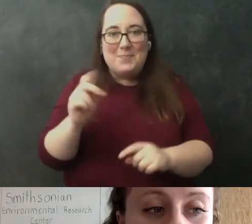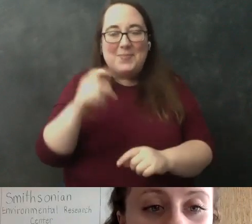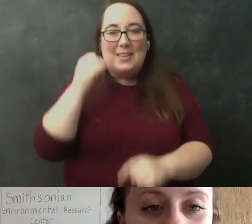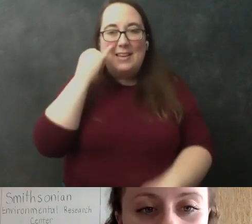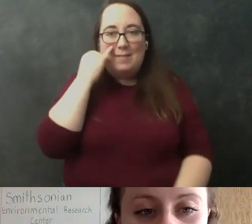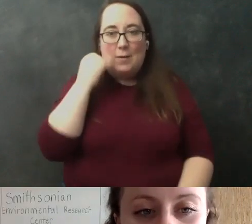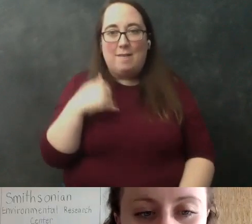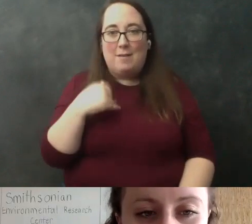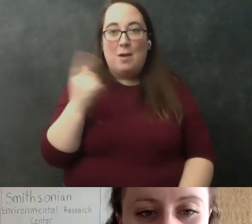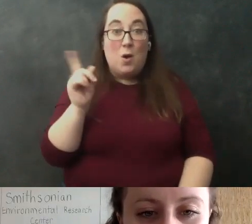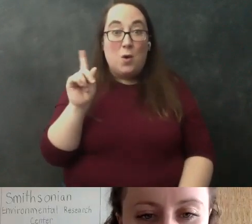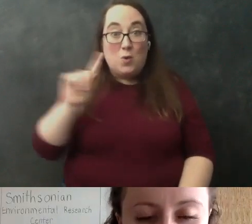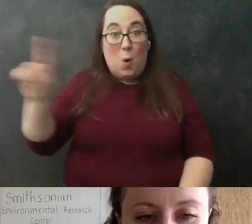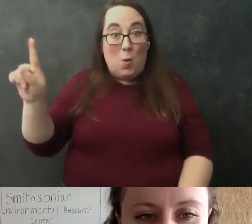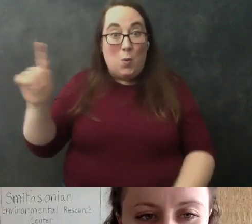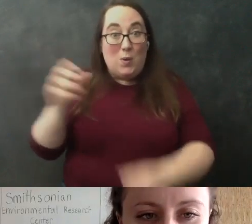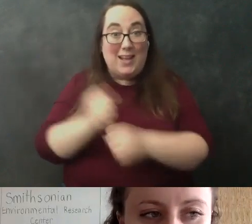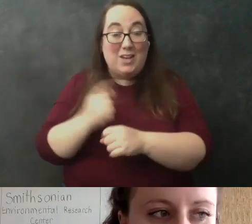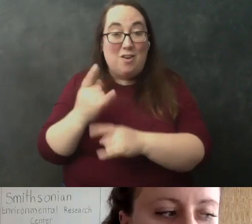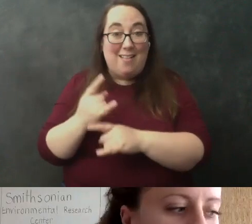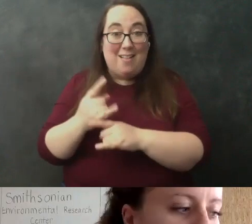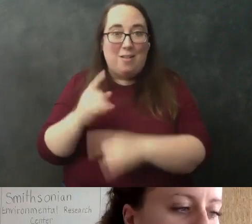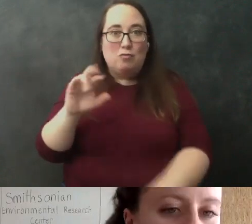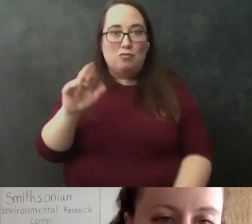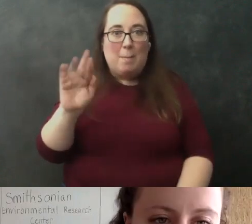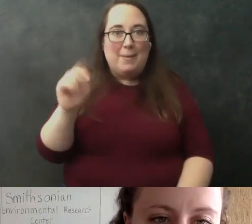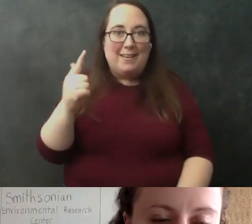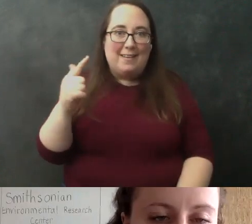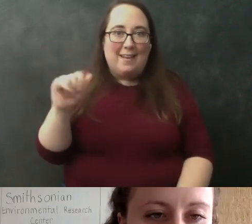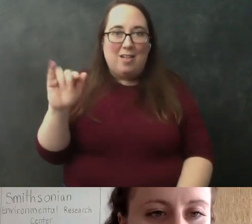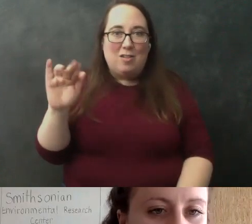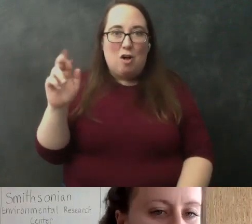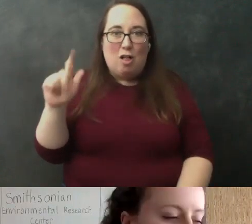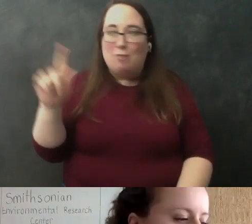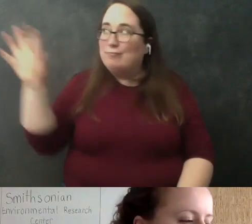go run and quickly grab your alcohol from the freezer or the ice bath